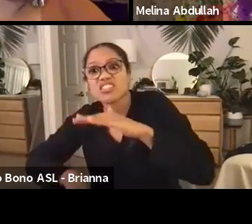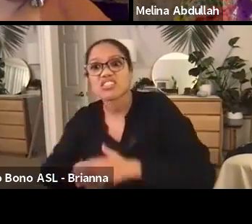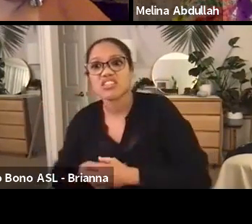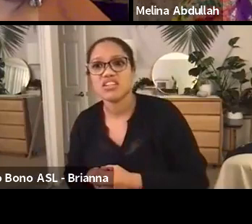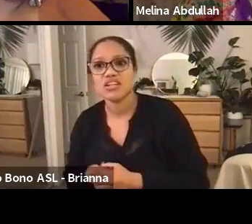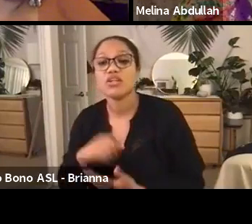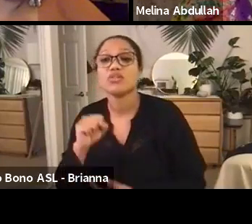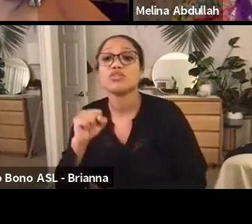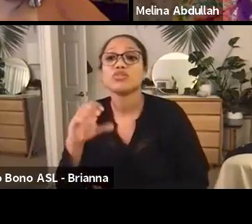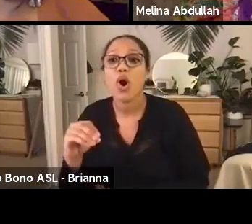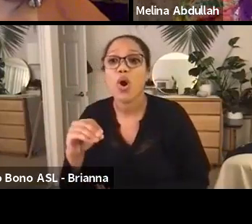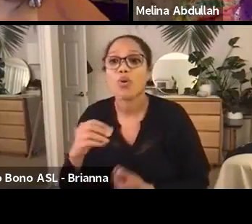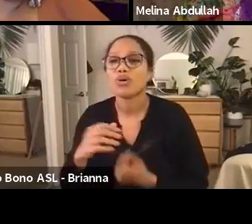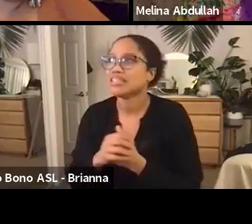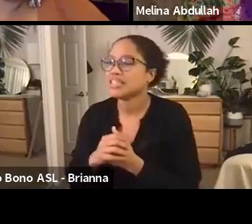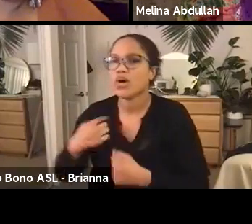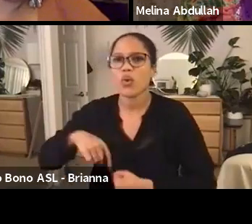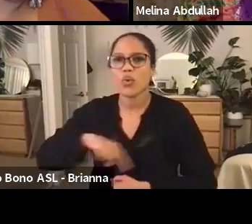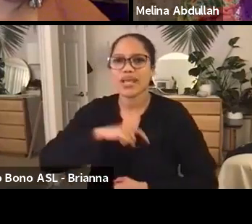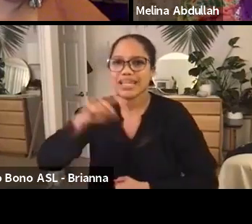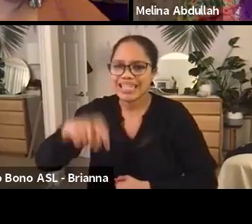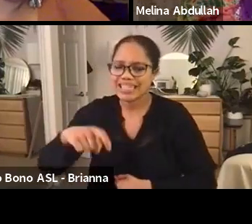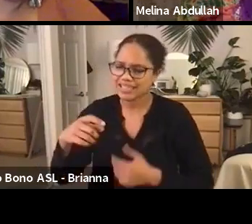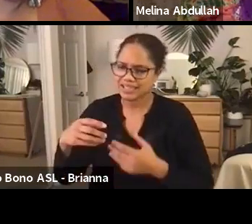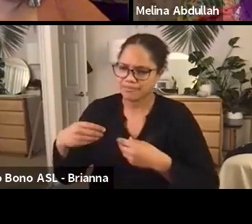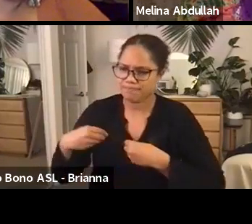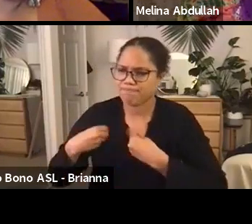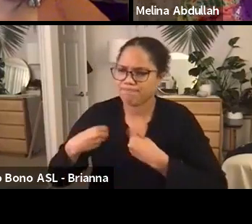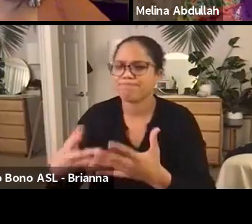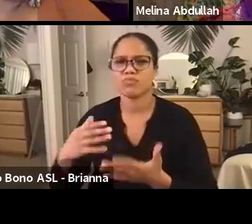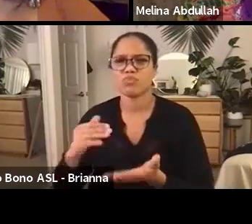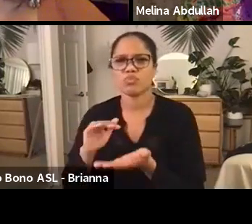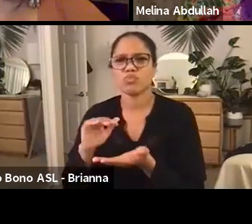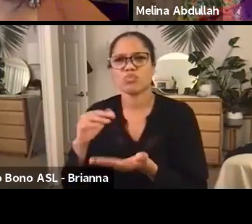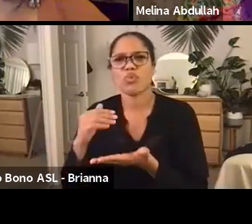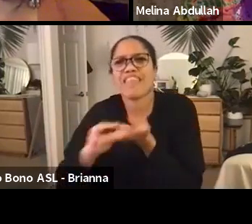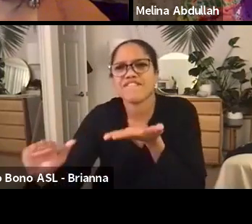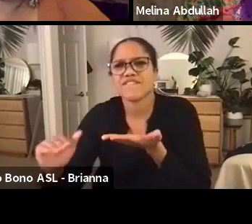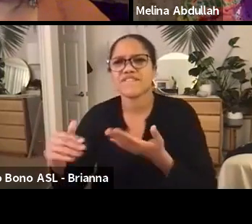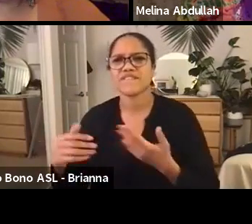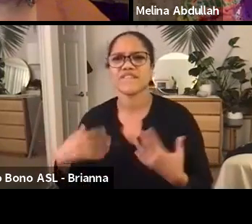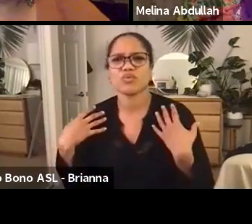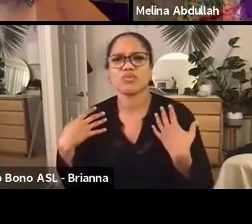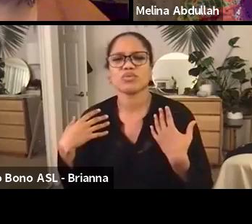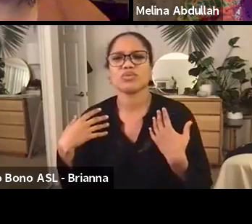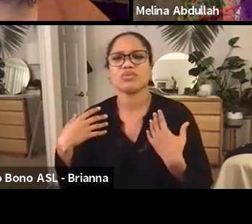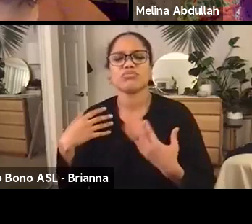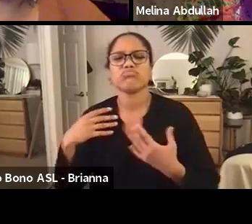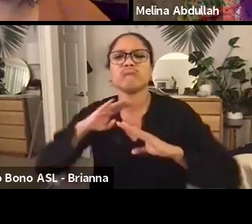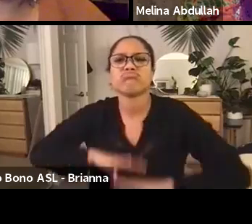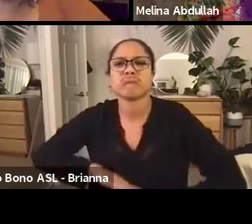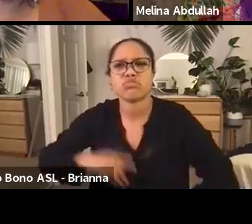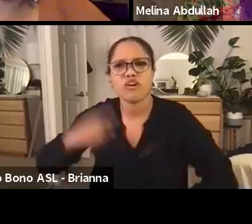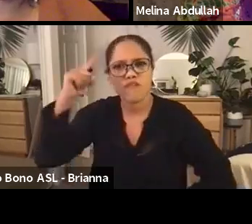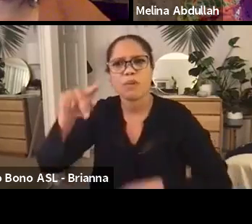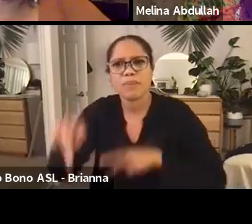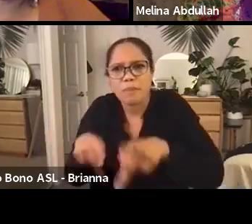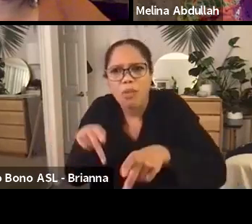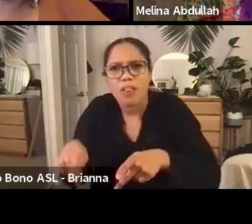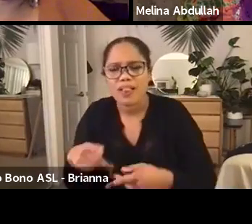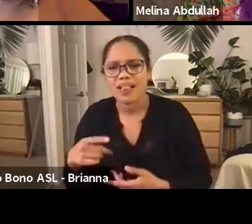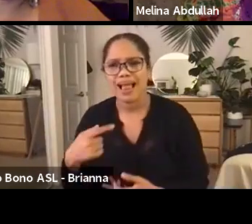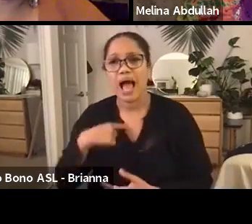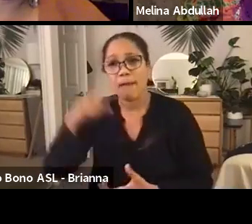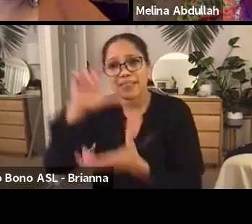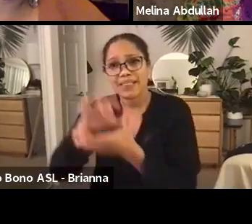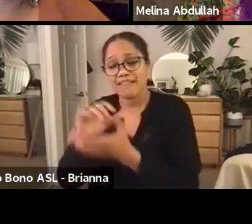built in even to where we are with covert relief. And so there's this compounding disparities that we need to address, but I believe that the